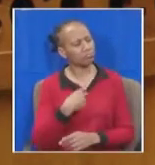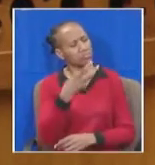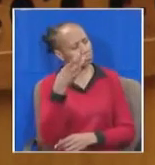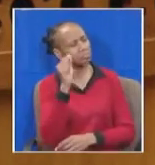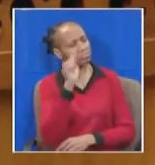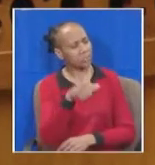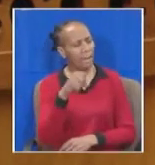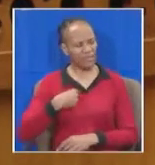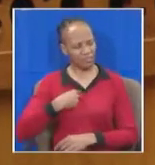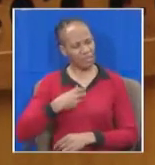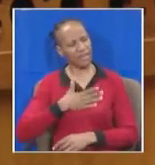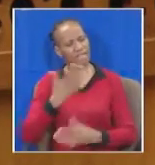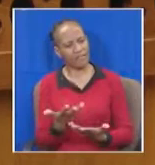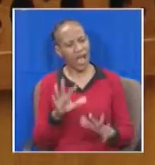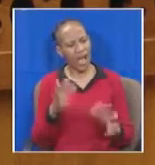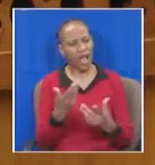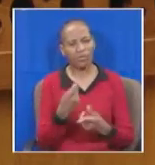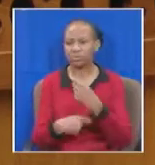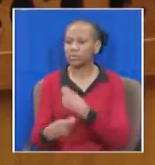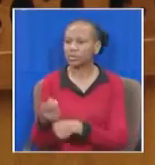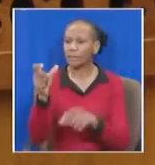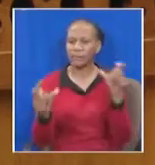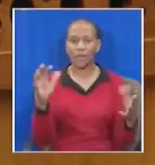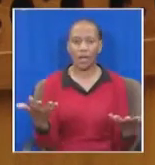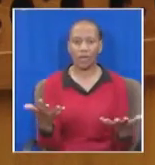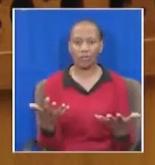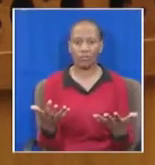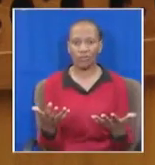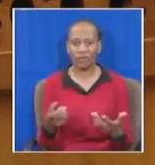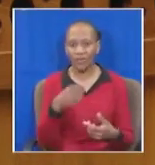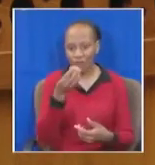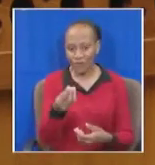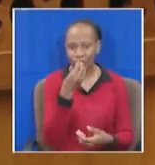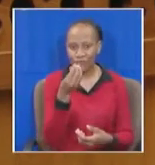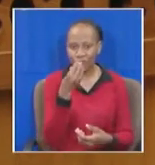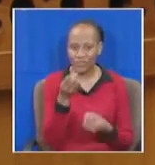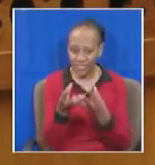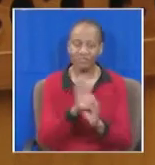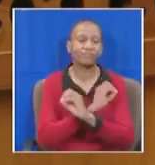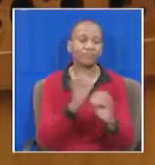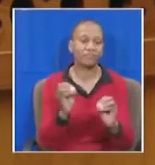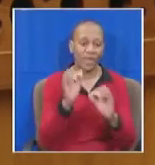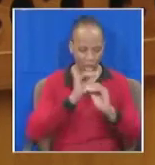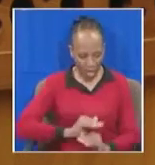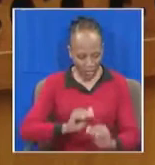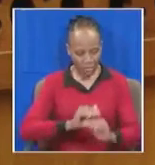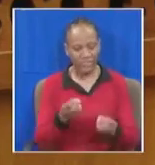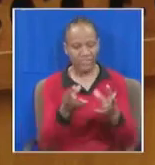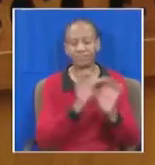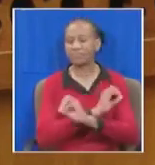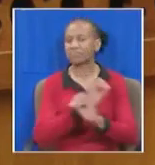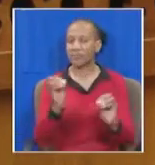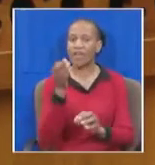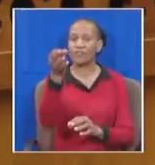the most pervasive way of devaluing humans is to have them starve with no proper education, with no hope of the future,